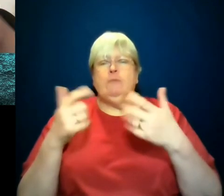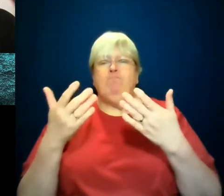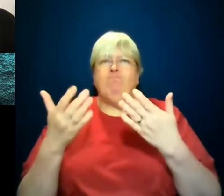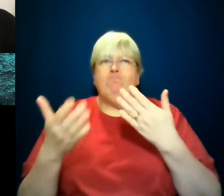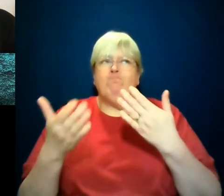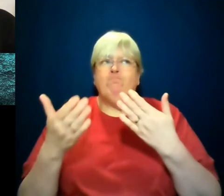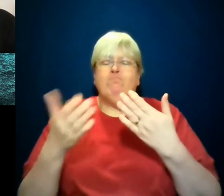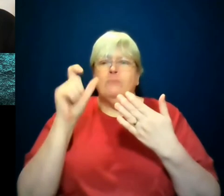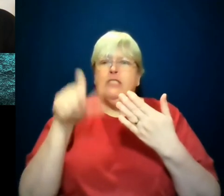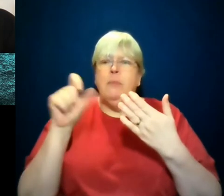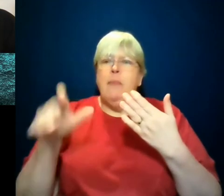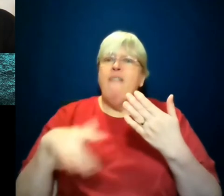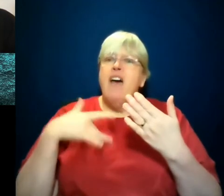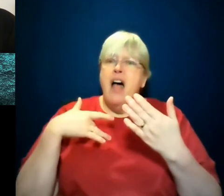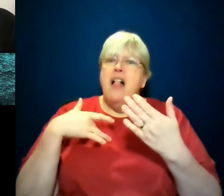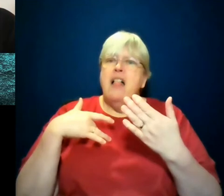people felt so